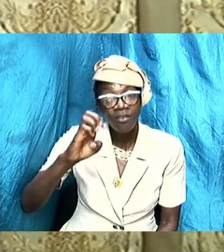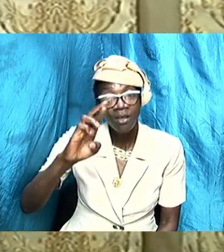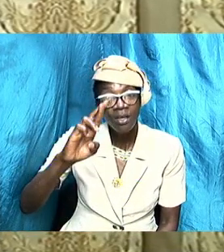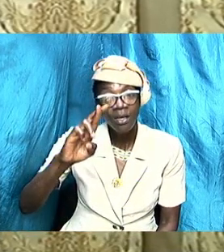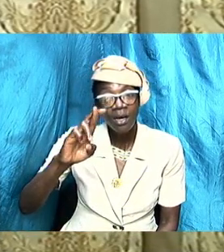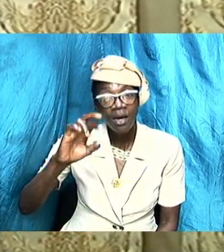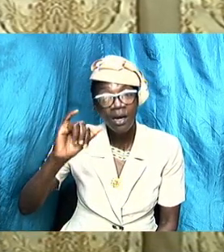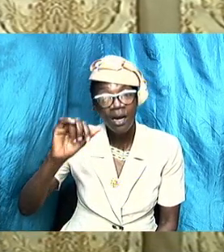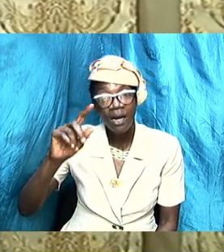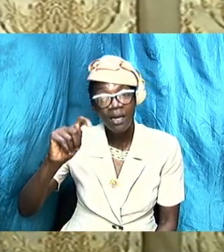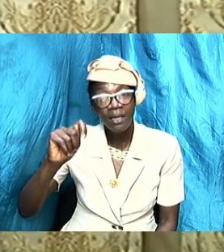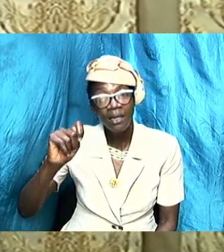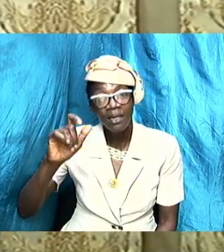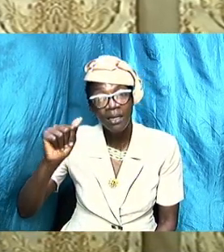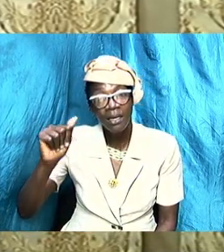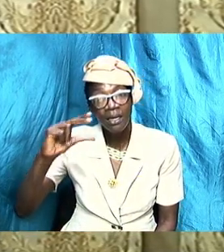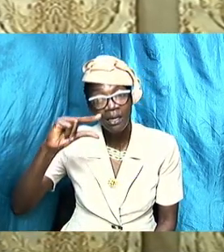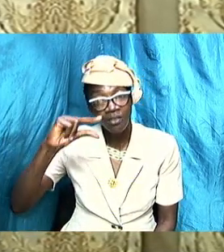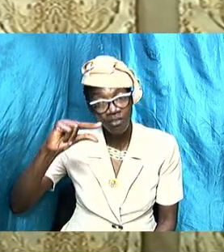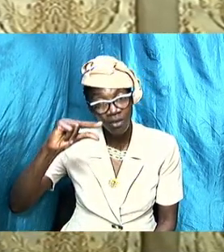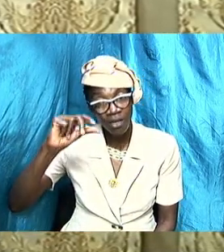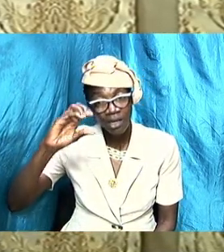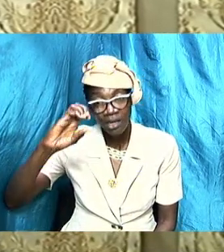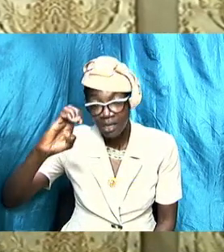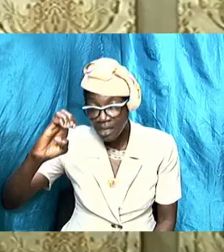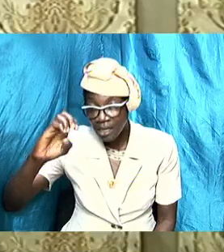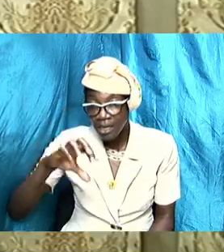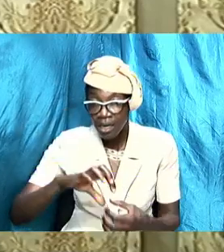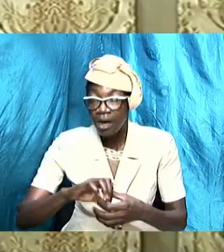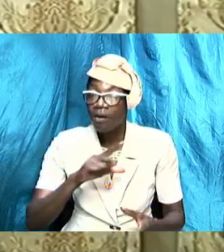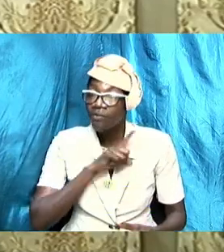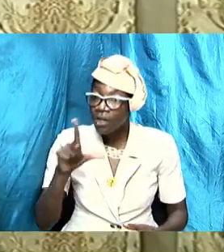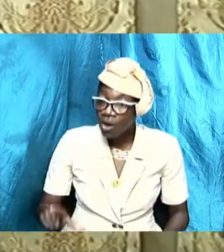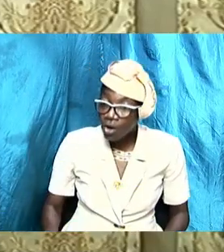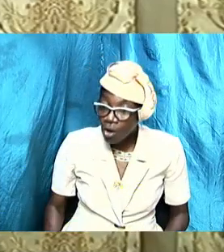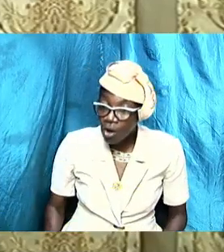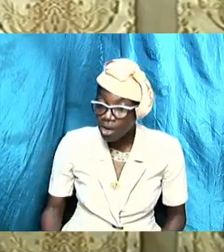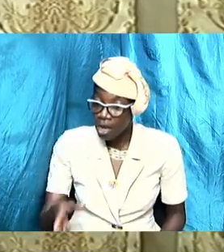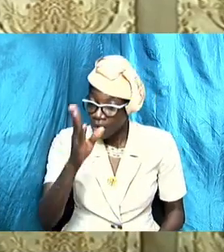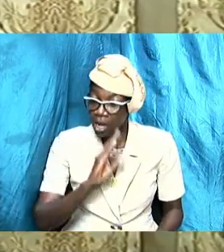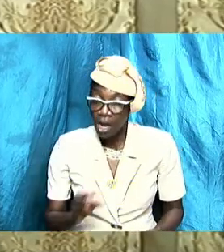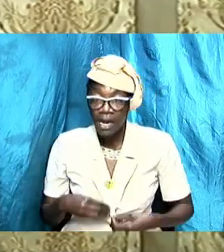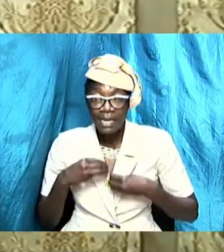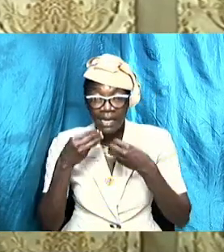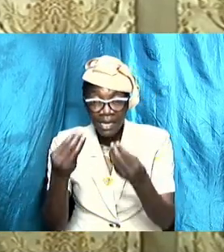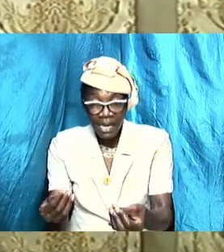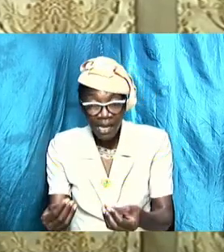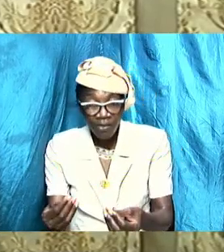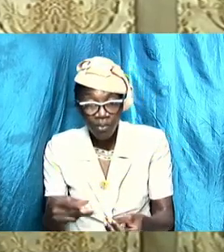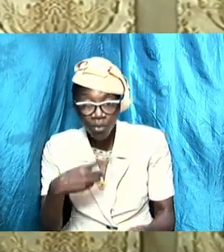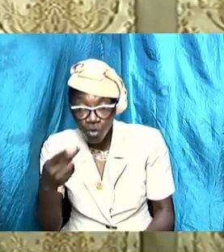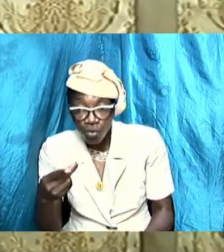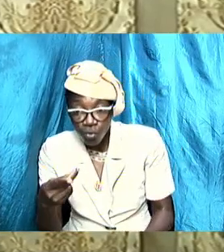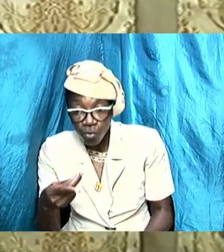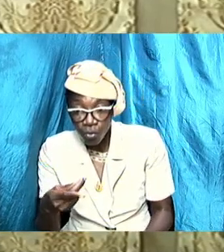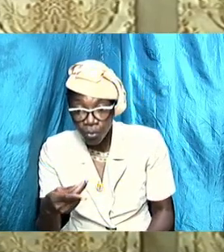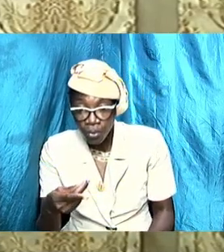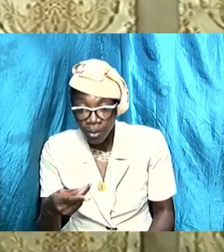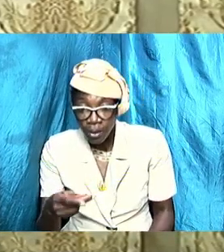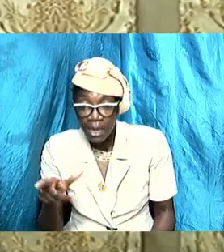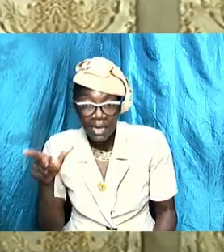to God he gave them to you Hannah put it this way you have given me I'm going to lend him back to you